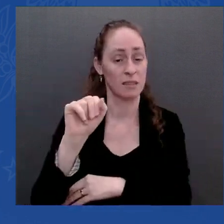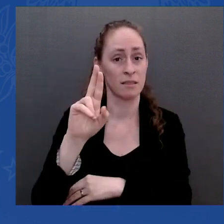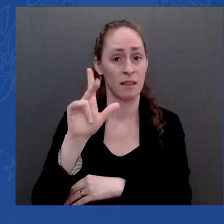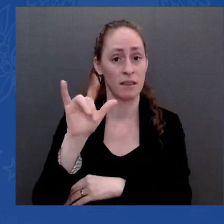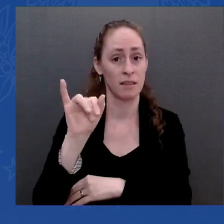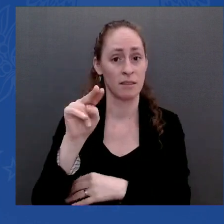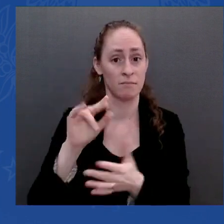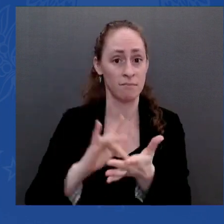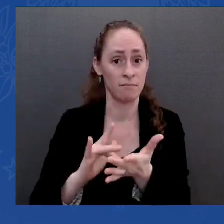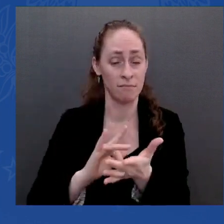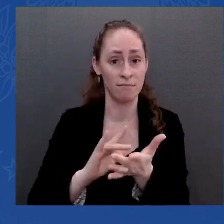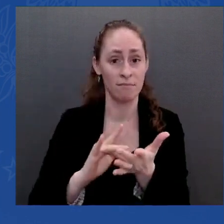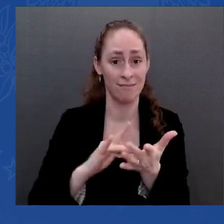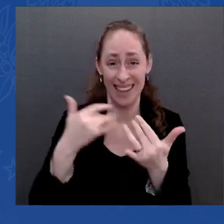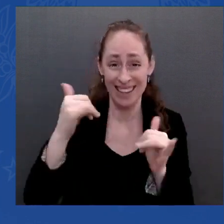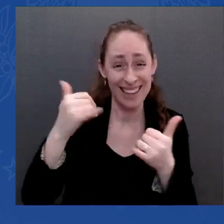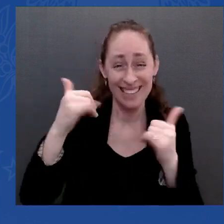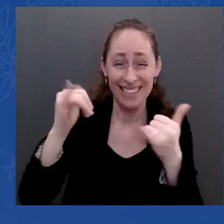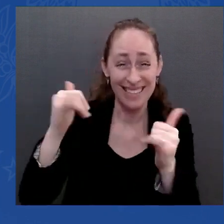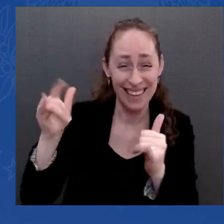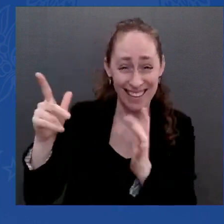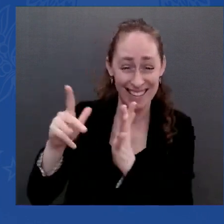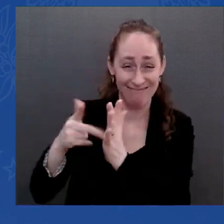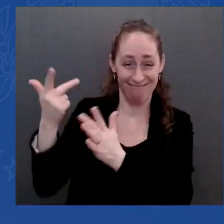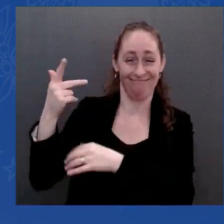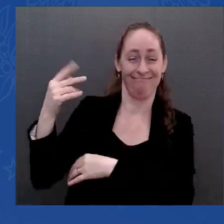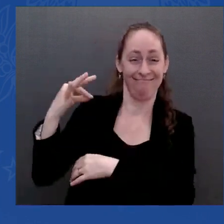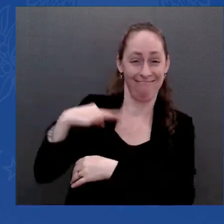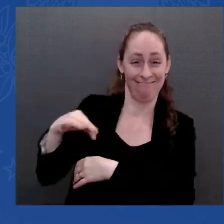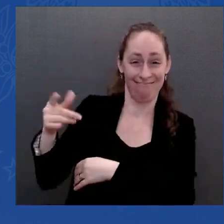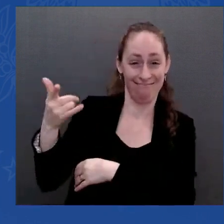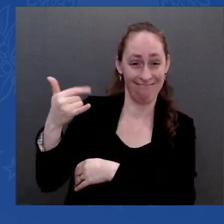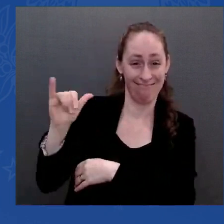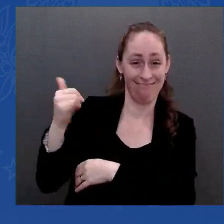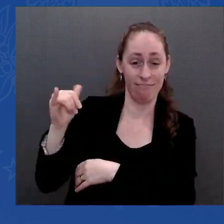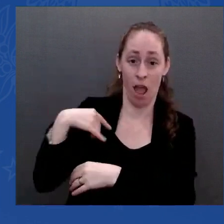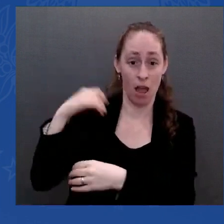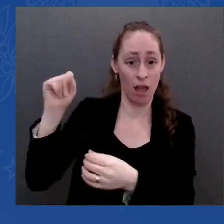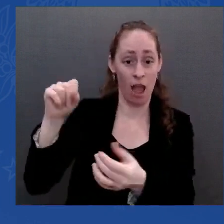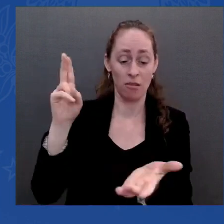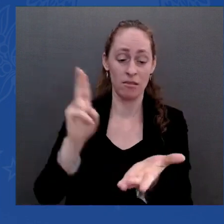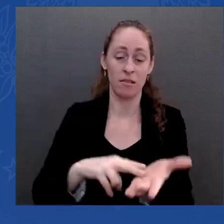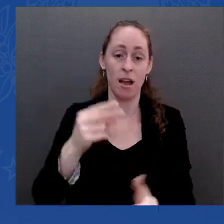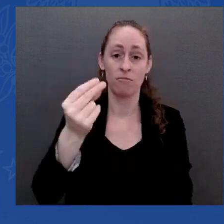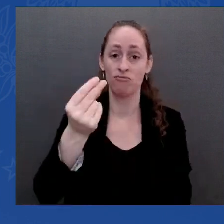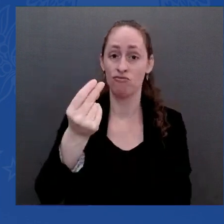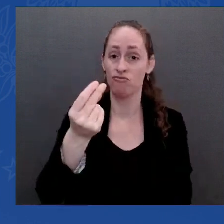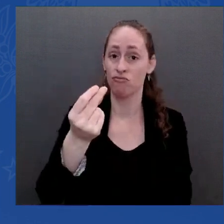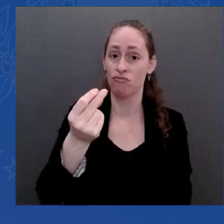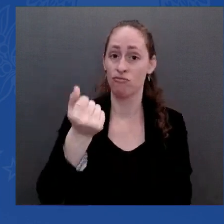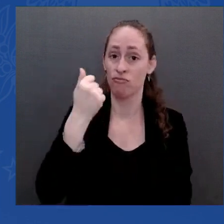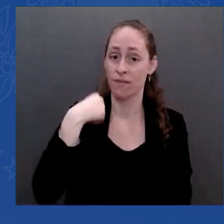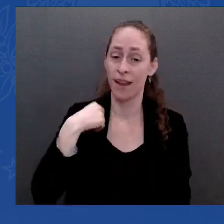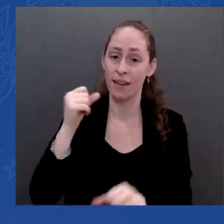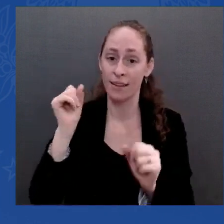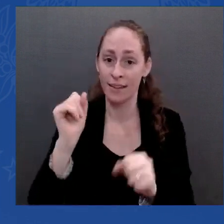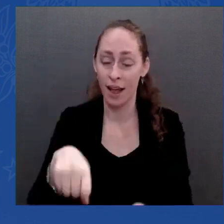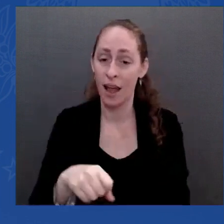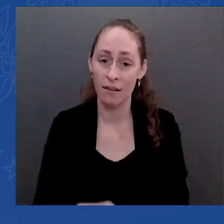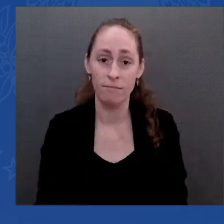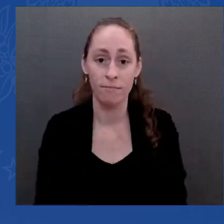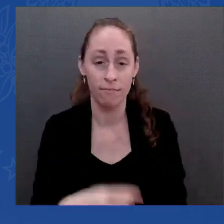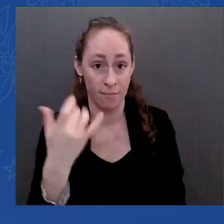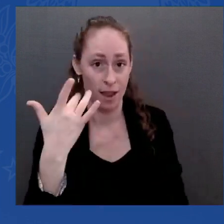of a pen. In my Build Back Better legislation that, with Abigail's leadership, passed the House of